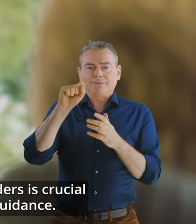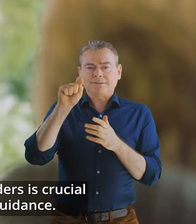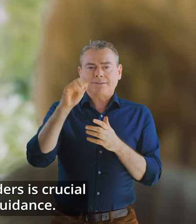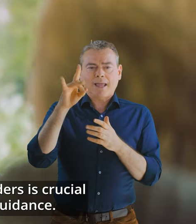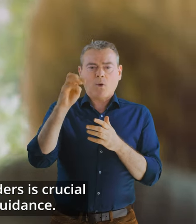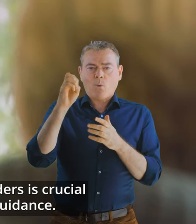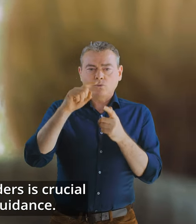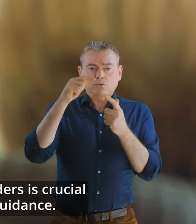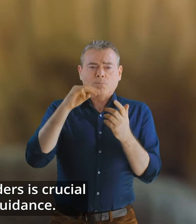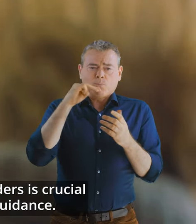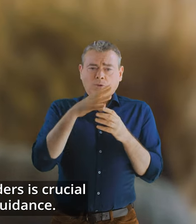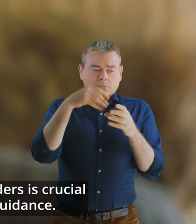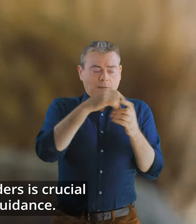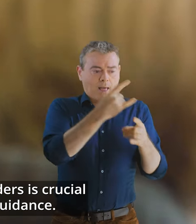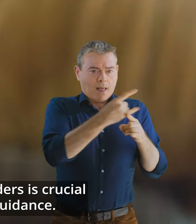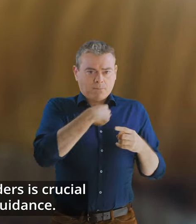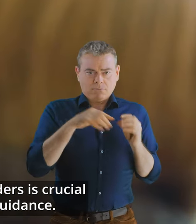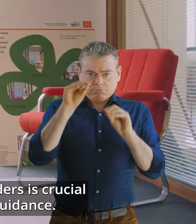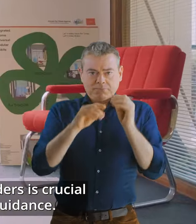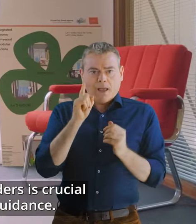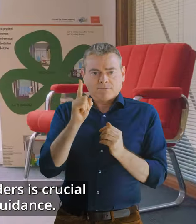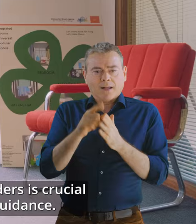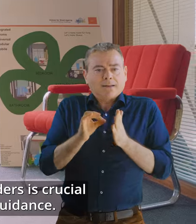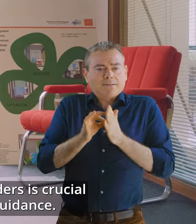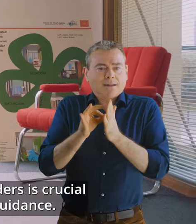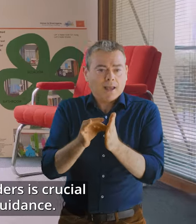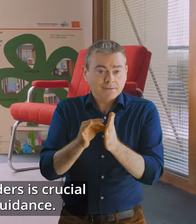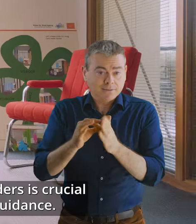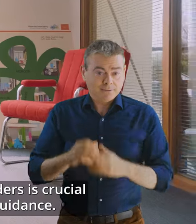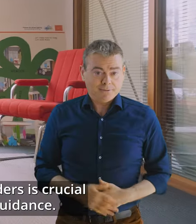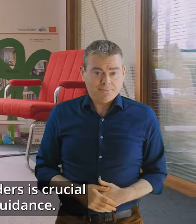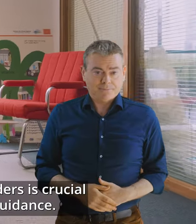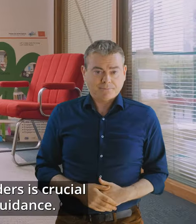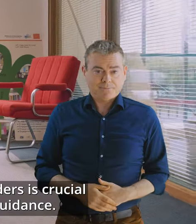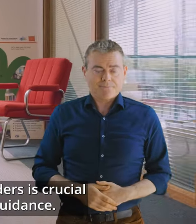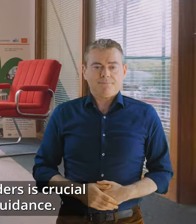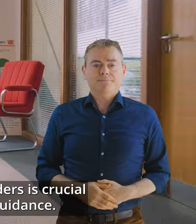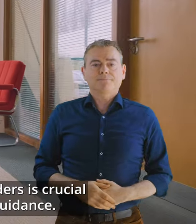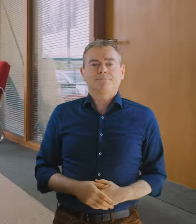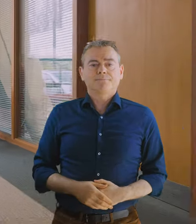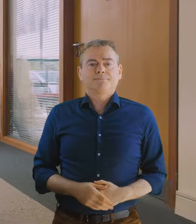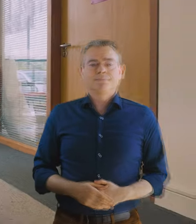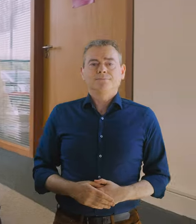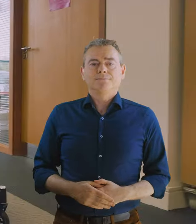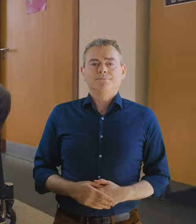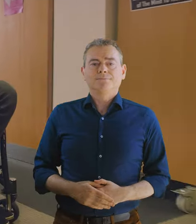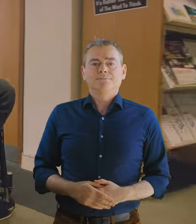persons organisations and other stakeholders is crucial in informing our advice and guidance.